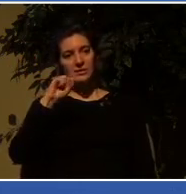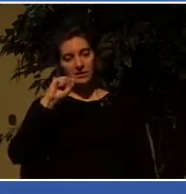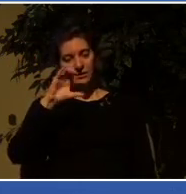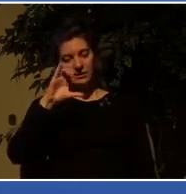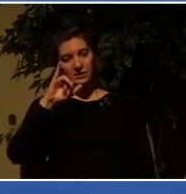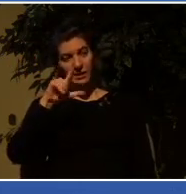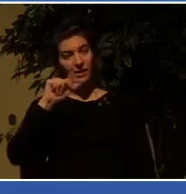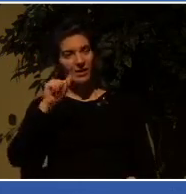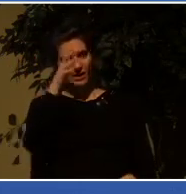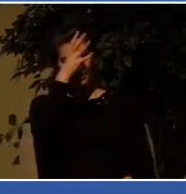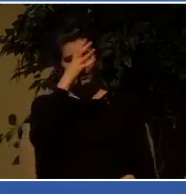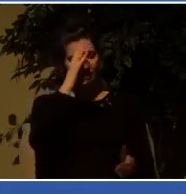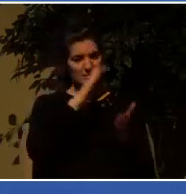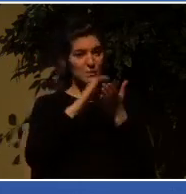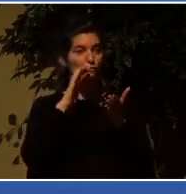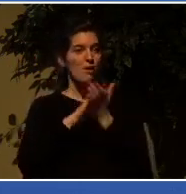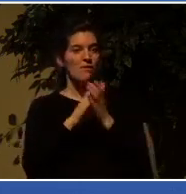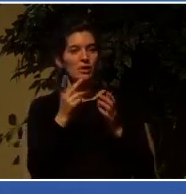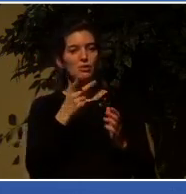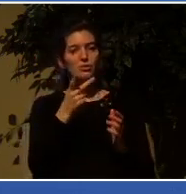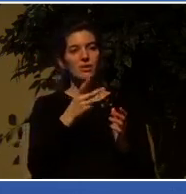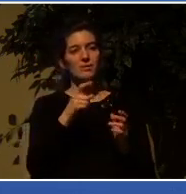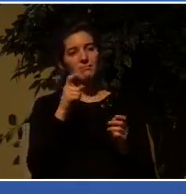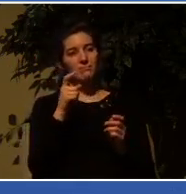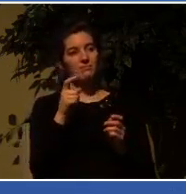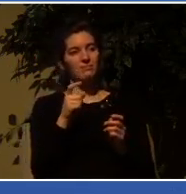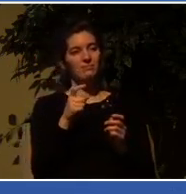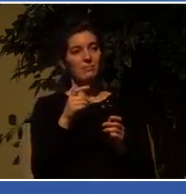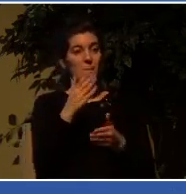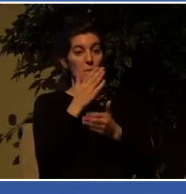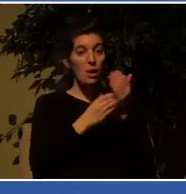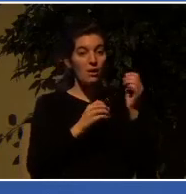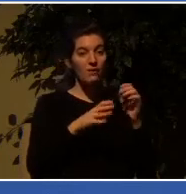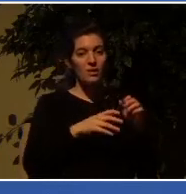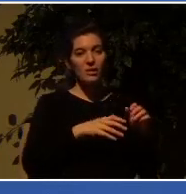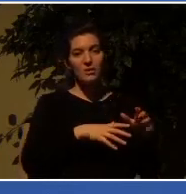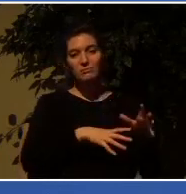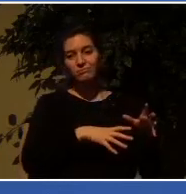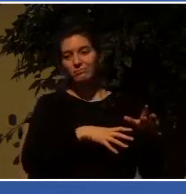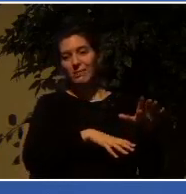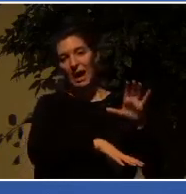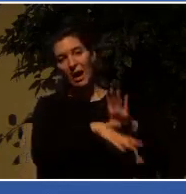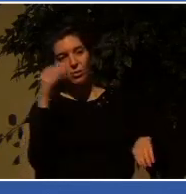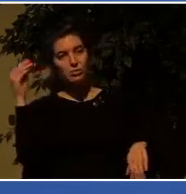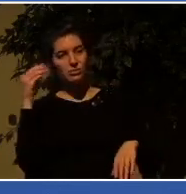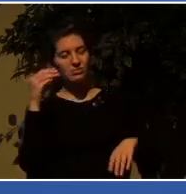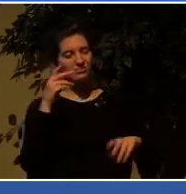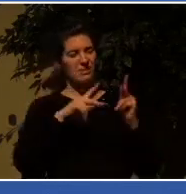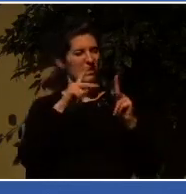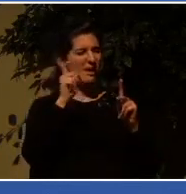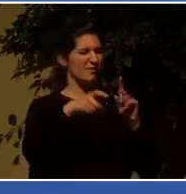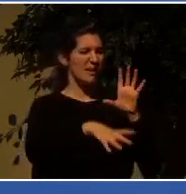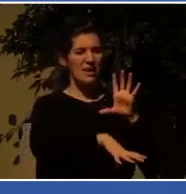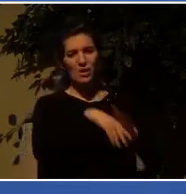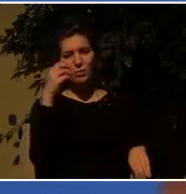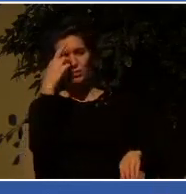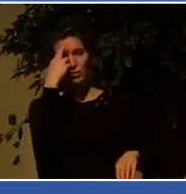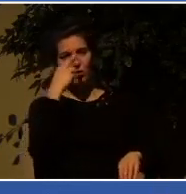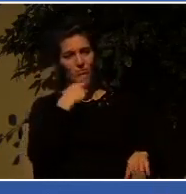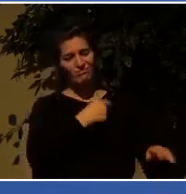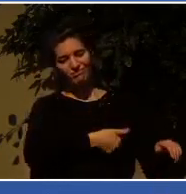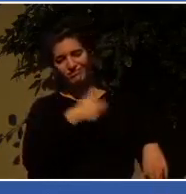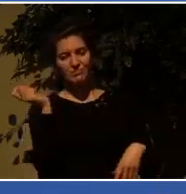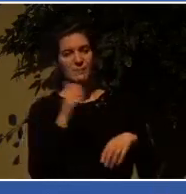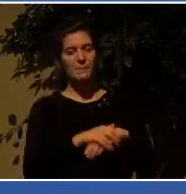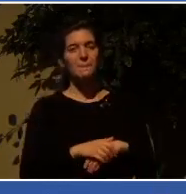out of Rome. So, by casting them into this ad hominem